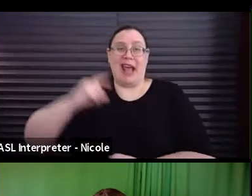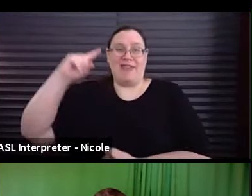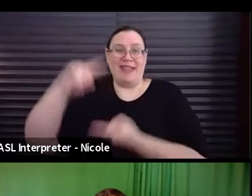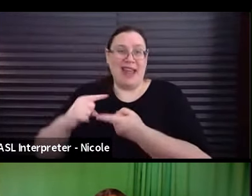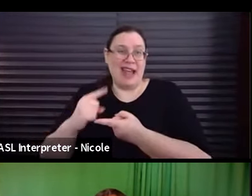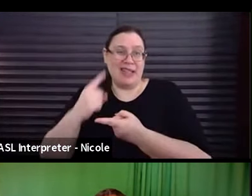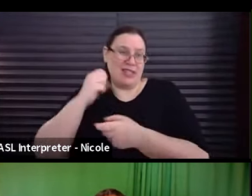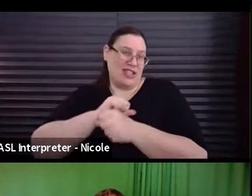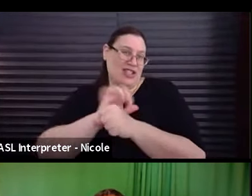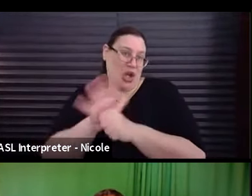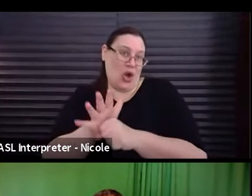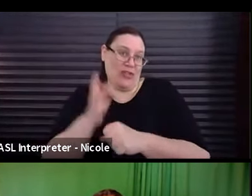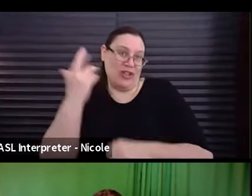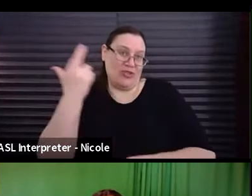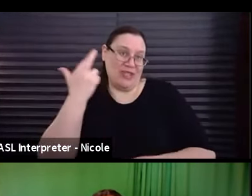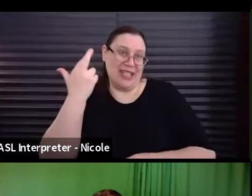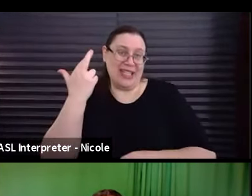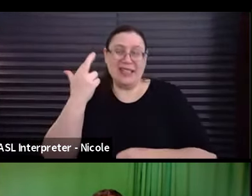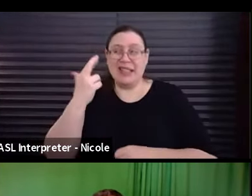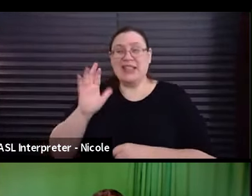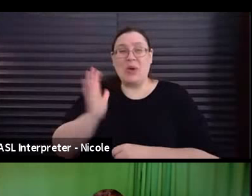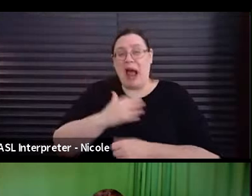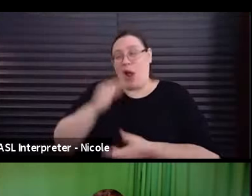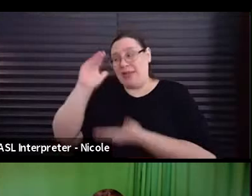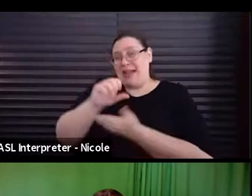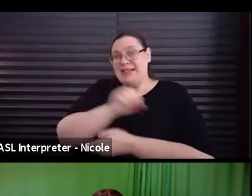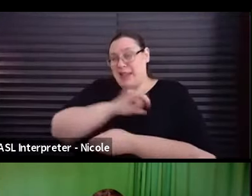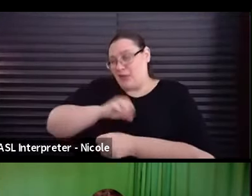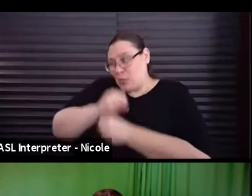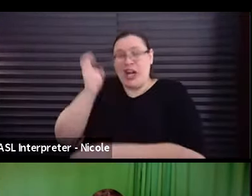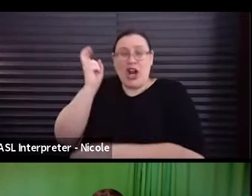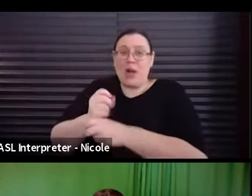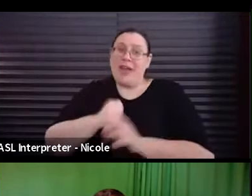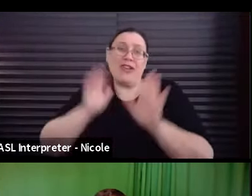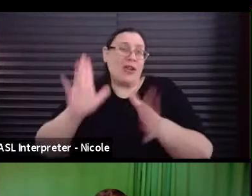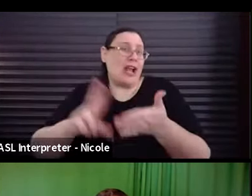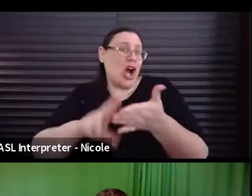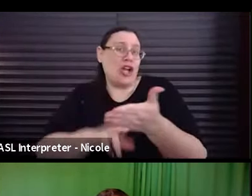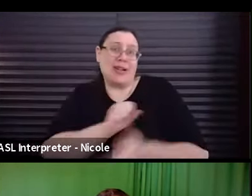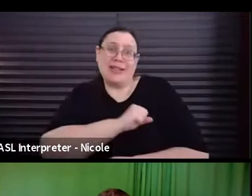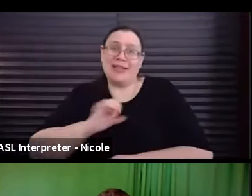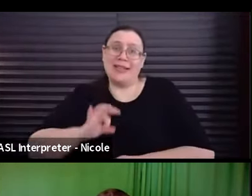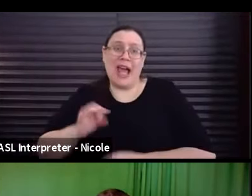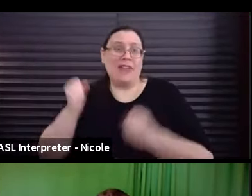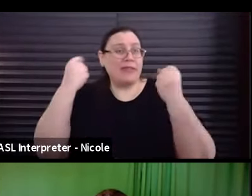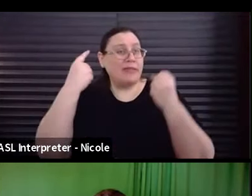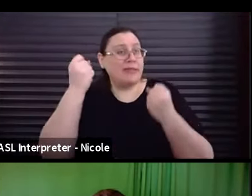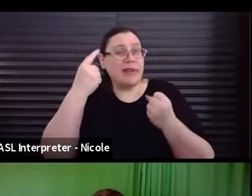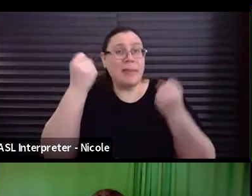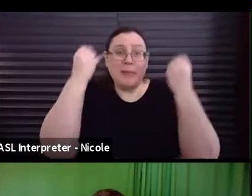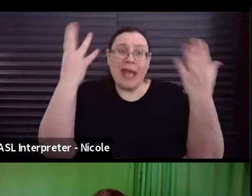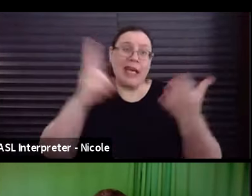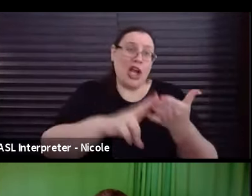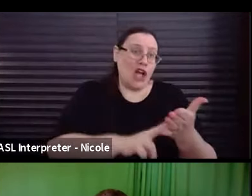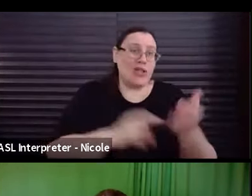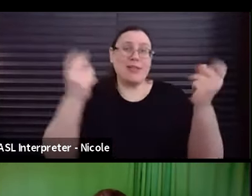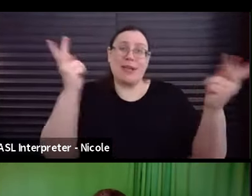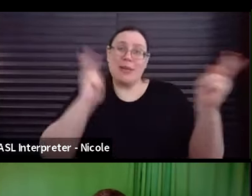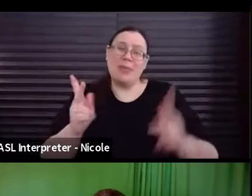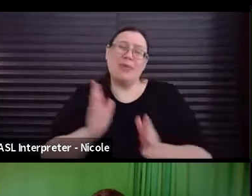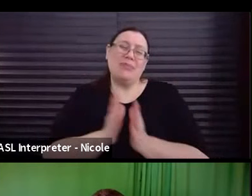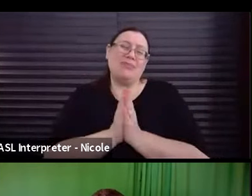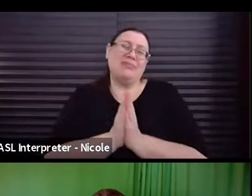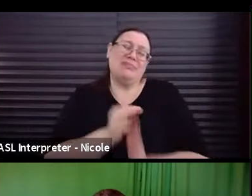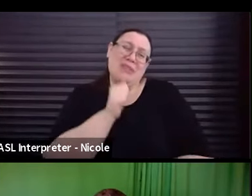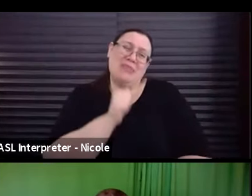So, um, they're working as hard as they can. We have an amazing contract staff, but we have a lot of contracts and a lot of people. And so just be slightly patient. Um, but